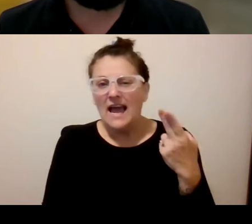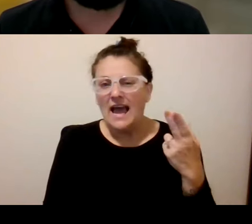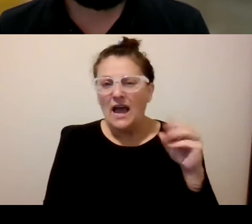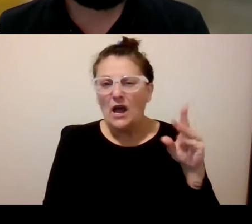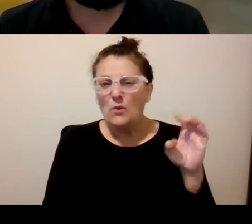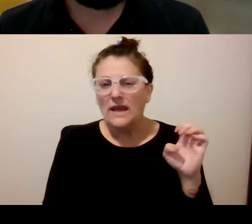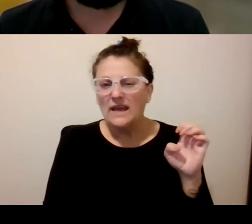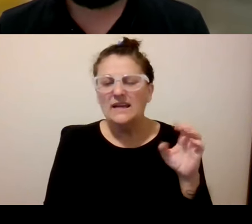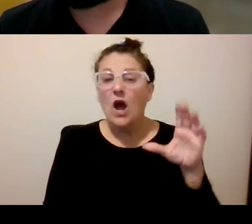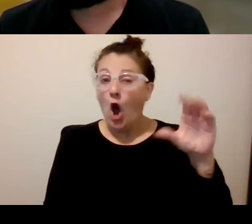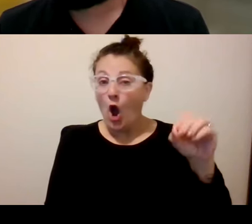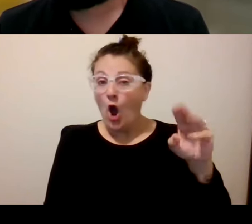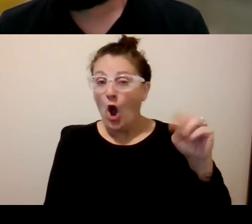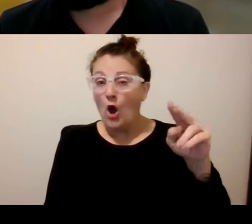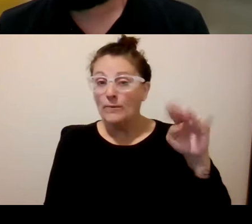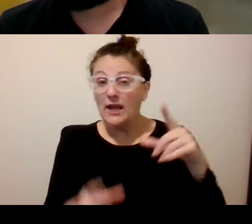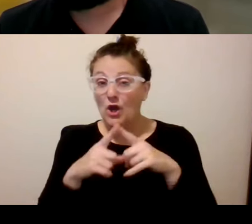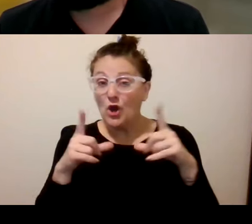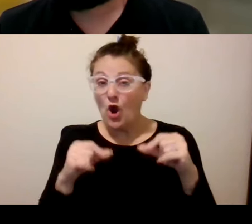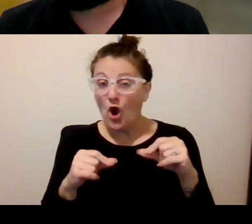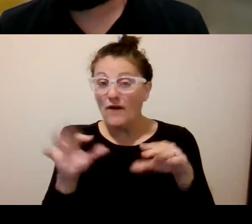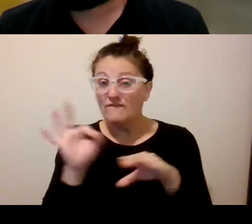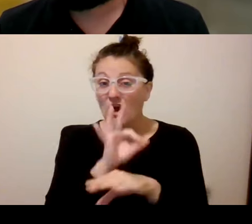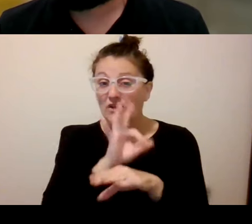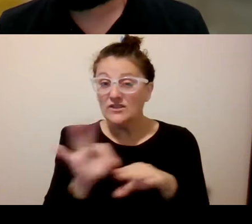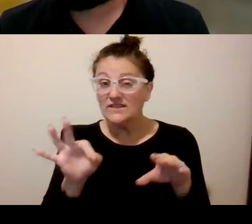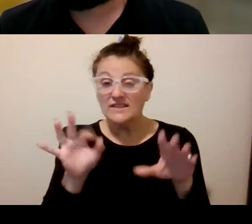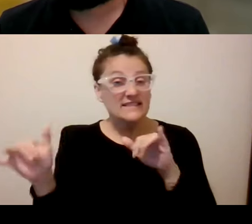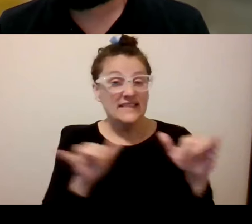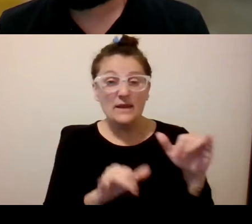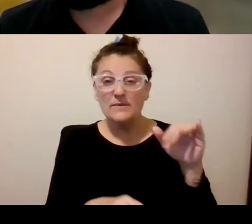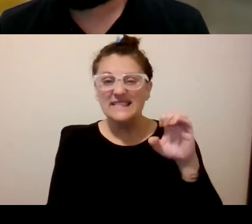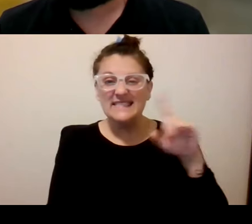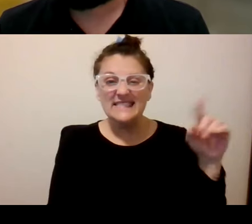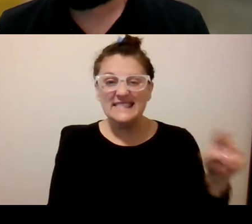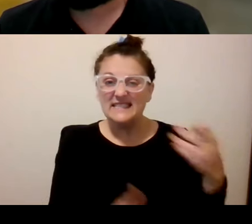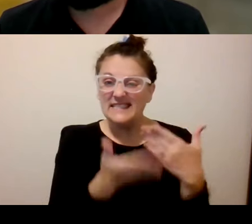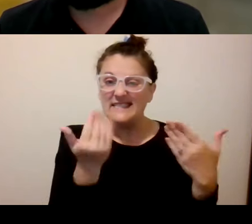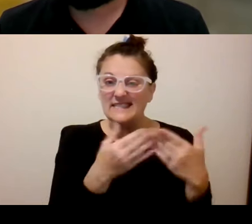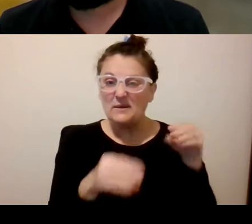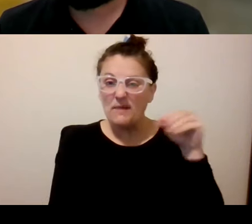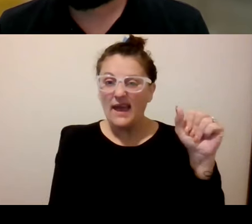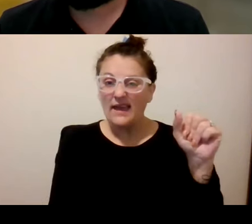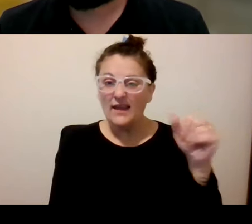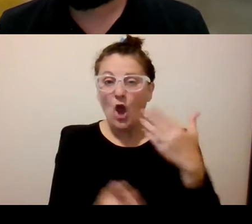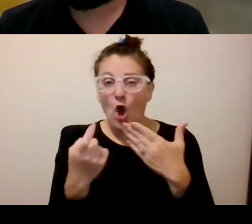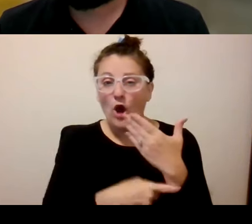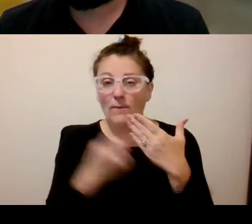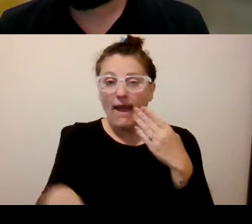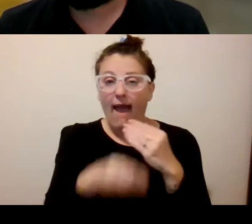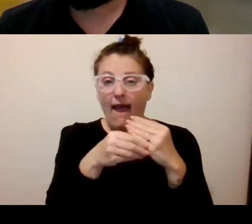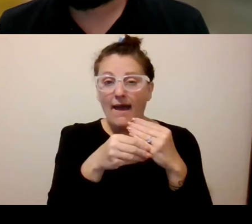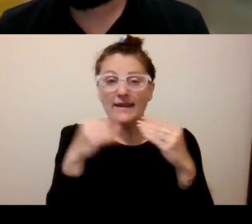um a dedicated omni card can work just like easy pay today where you have it automatically you know add value when you're